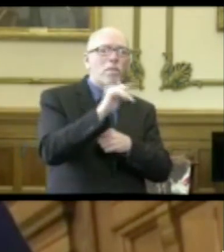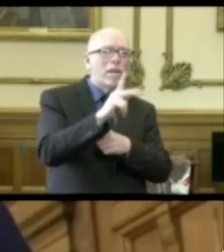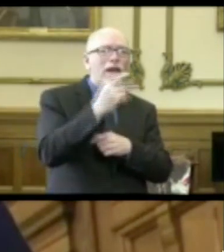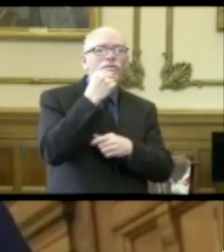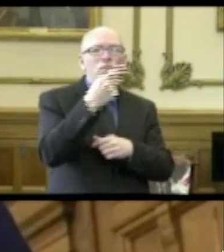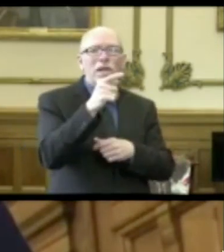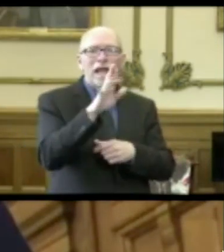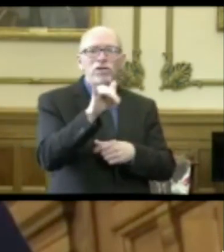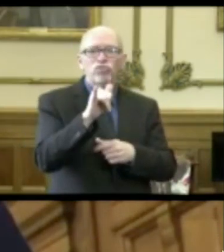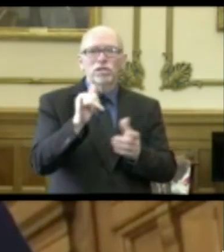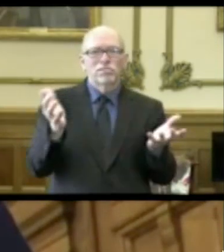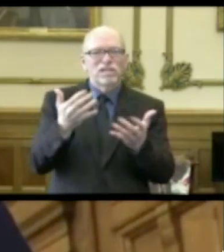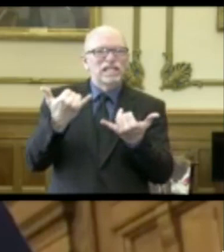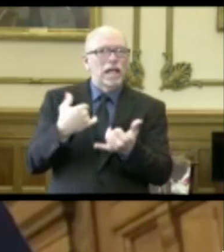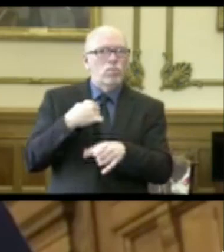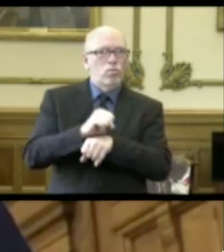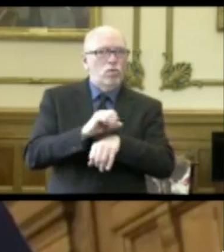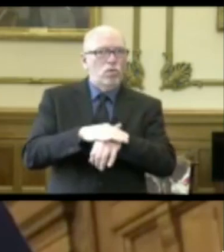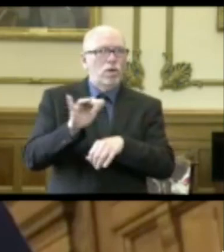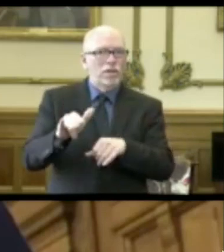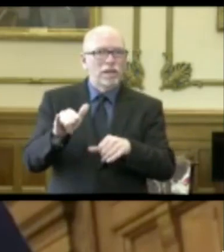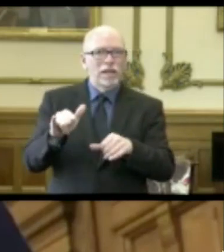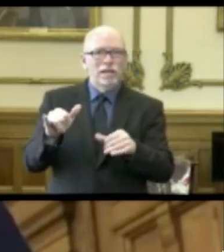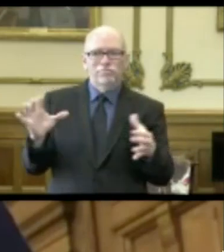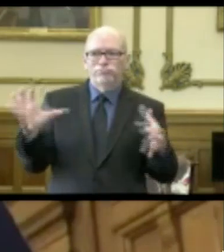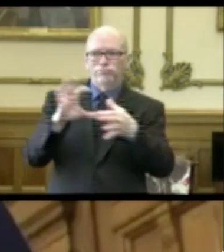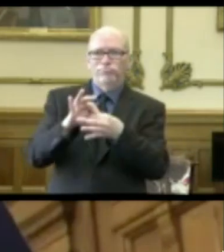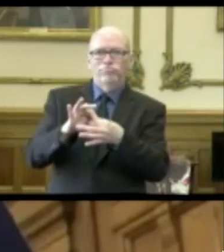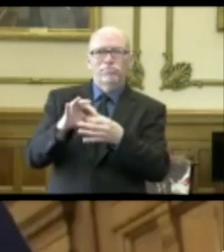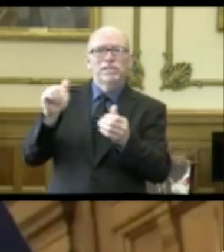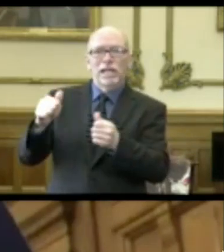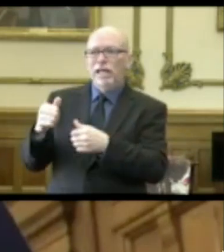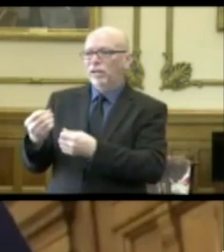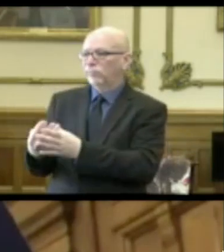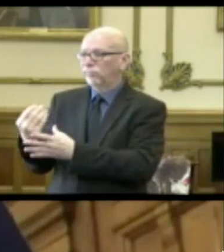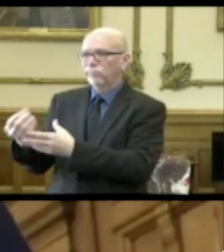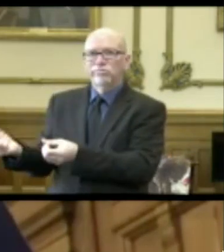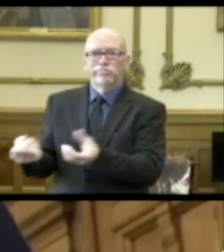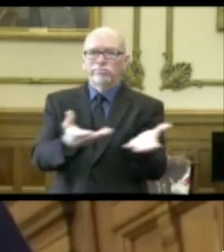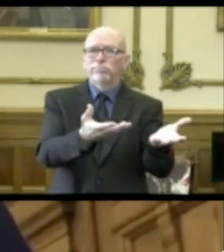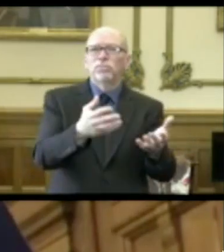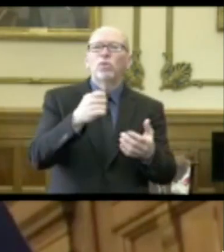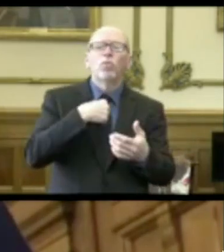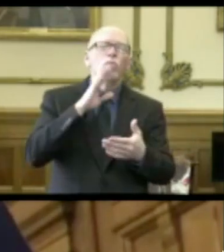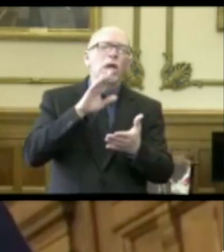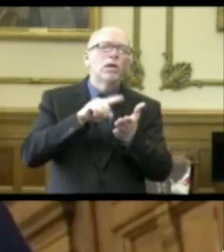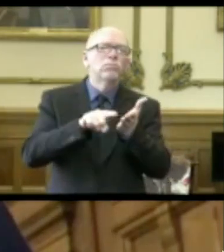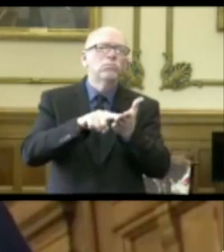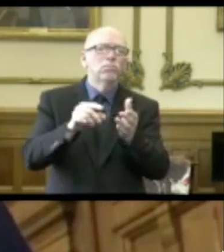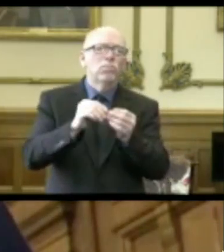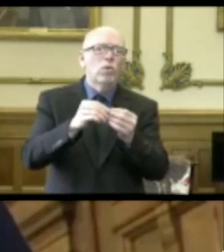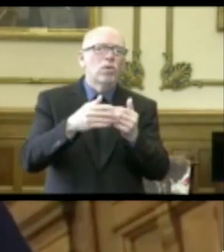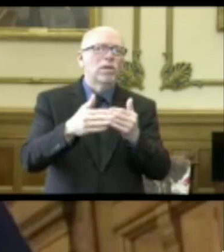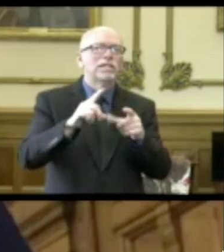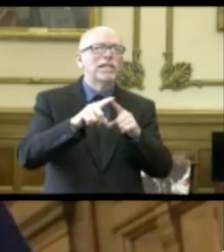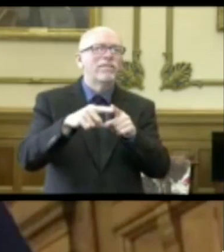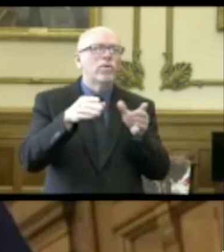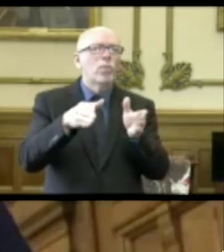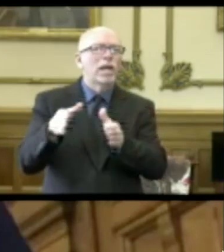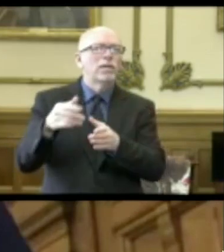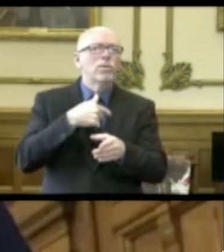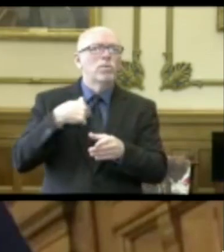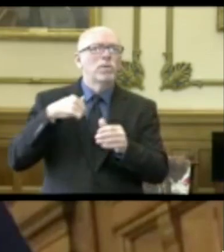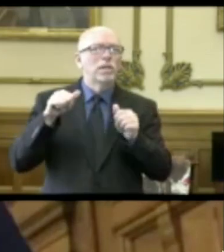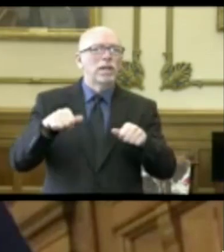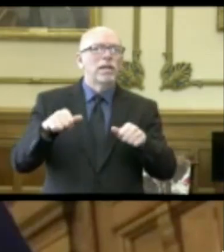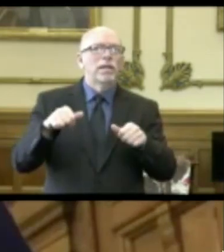So, we are currently working on that and undertaking that effort. But we'll continue to explore ways that we can